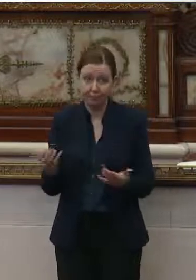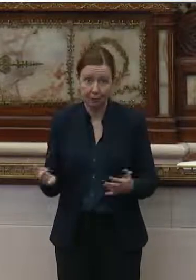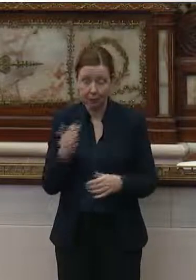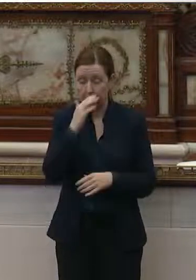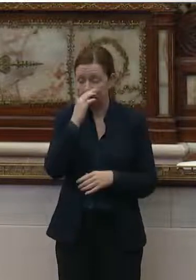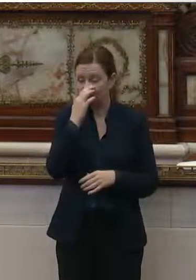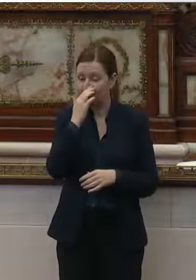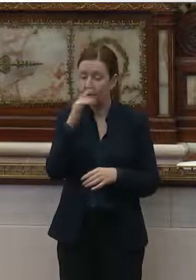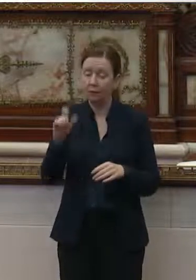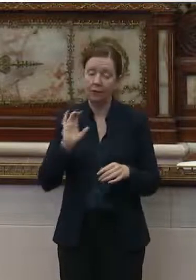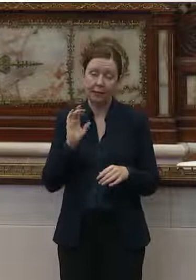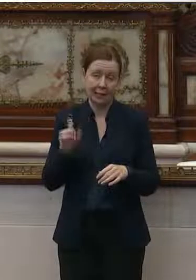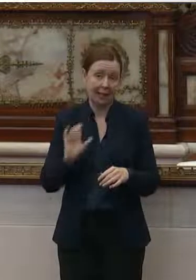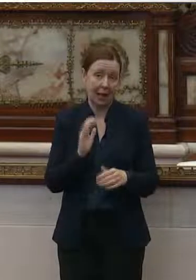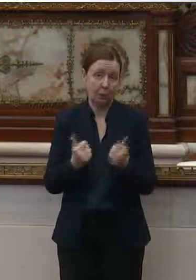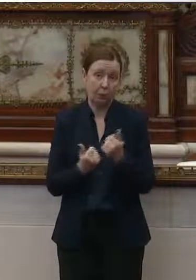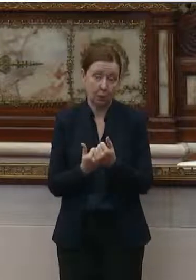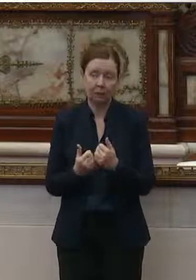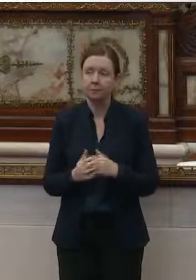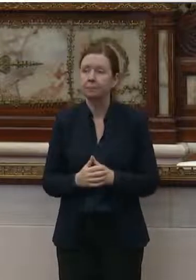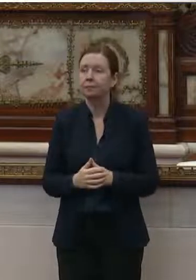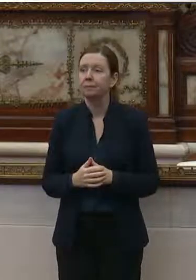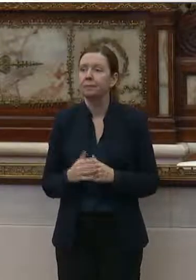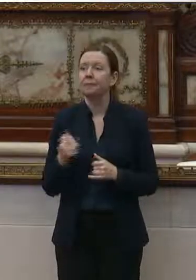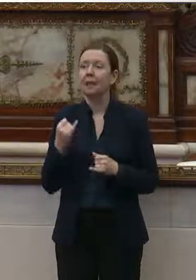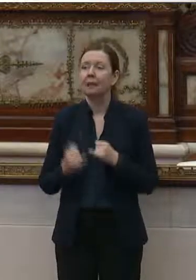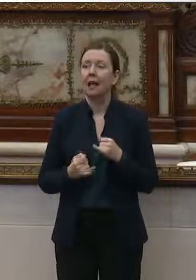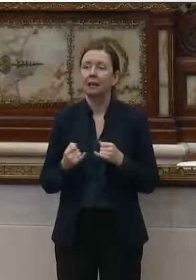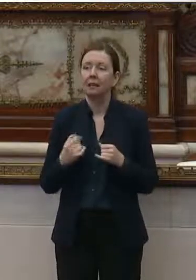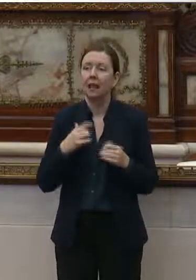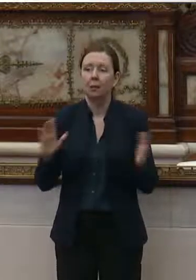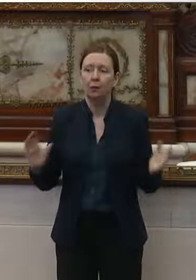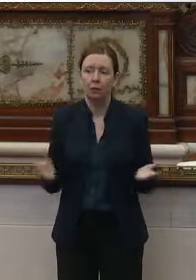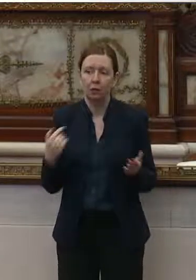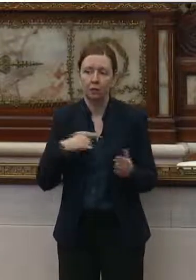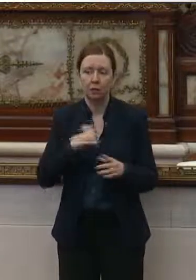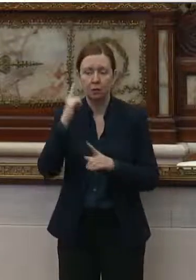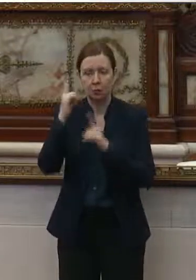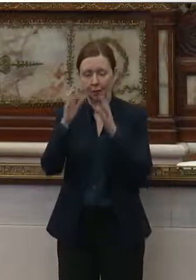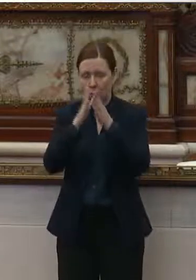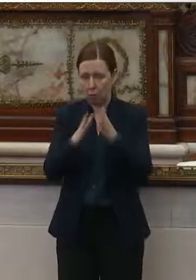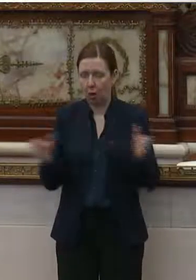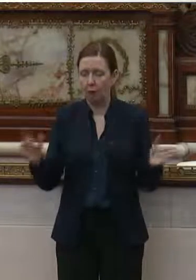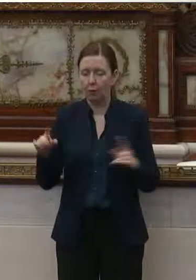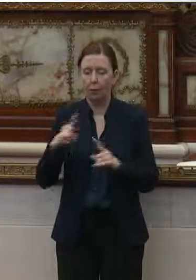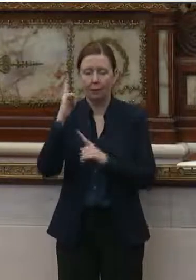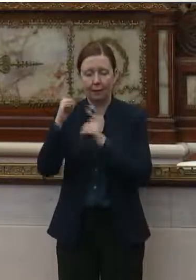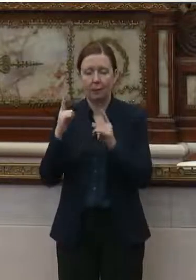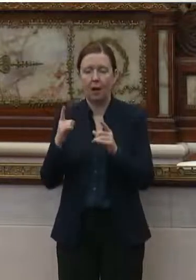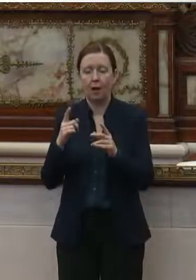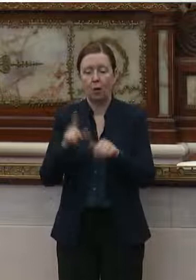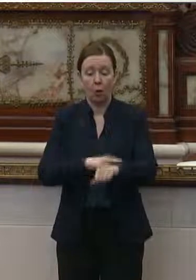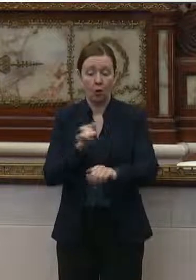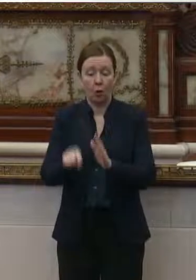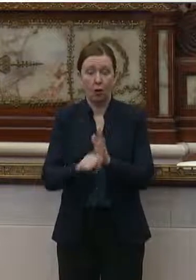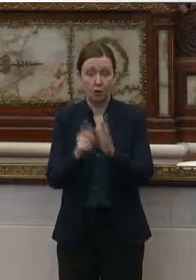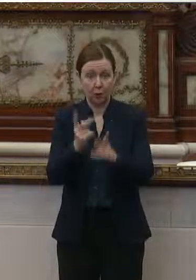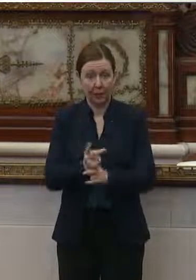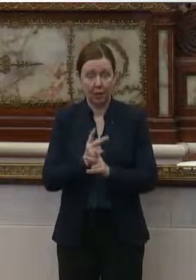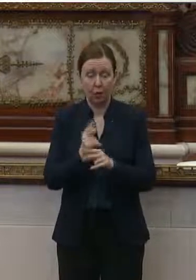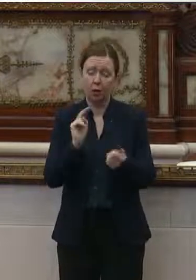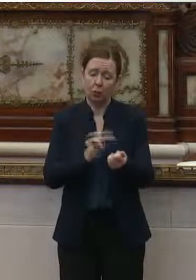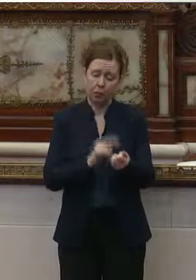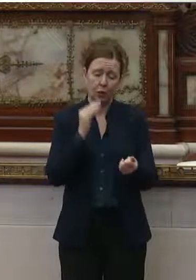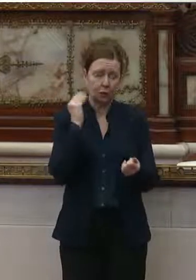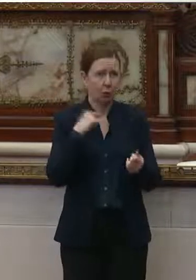They really need our support. And then lastly, I would encourage us to think broad when we think about long-term care. know nursing homes